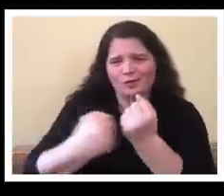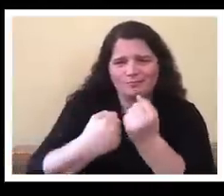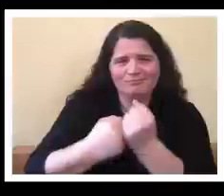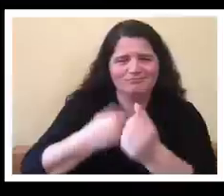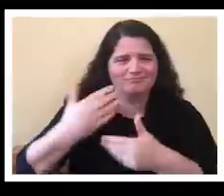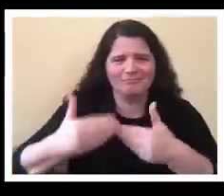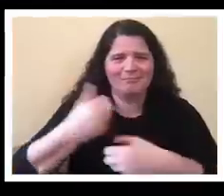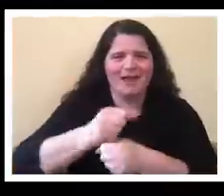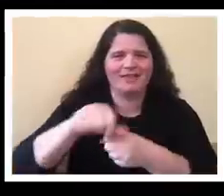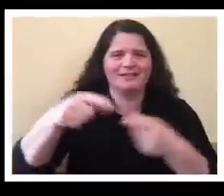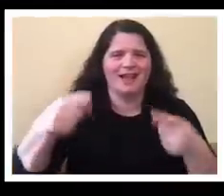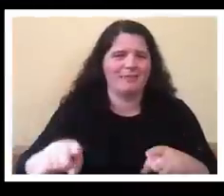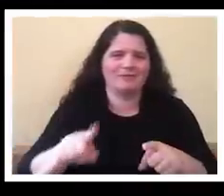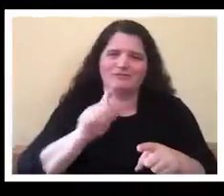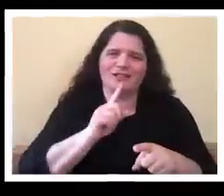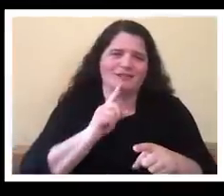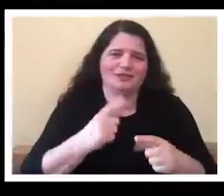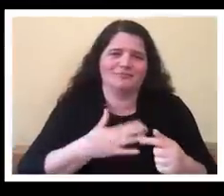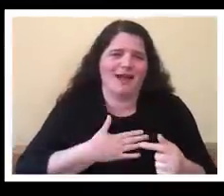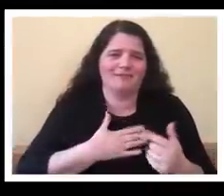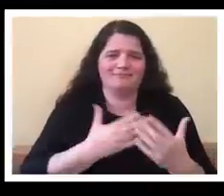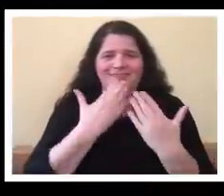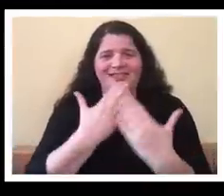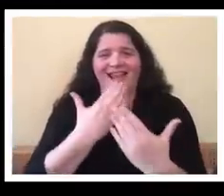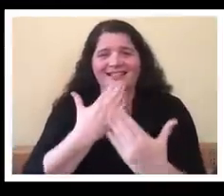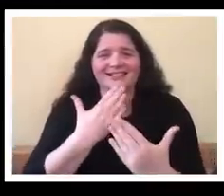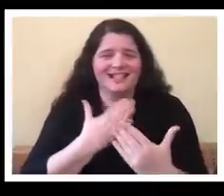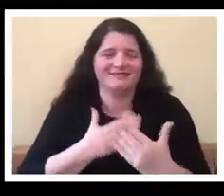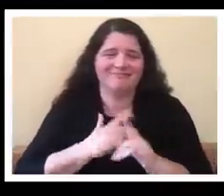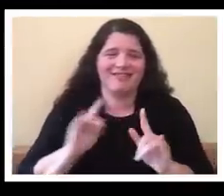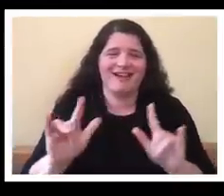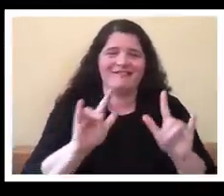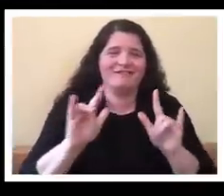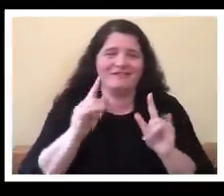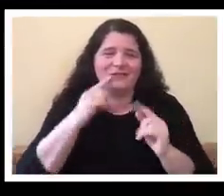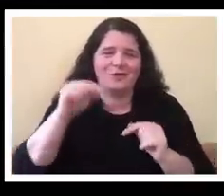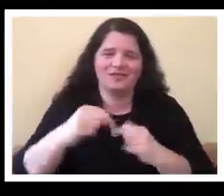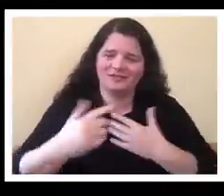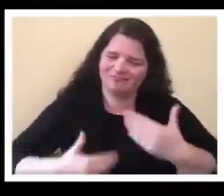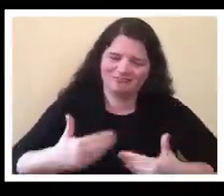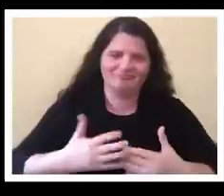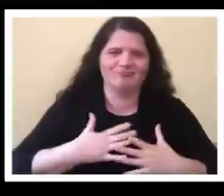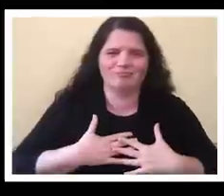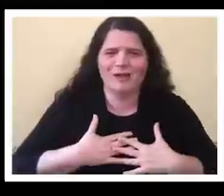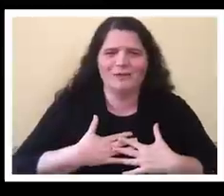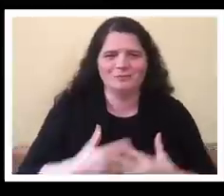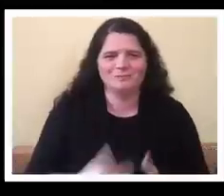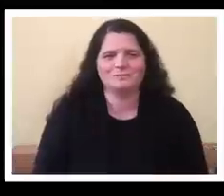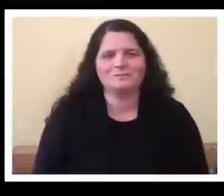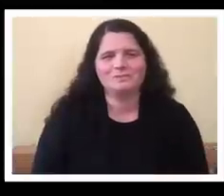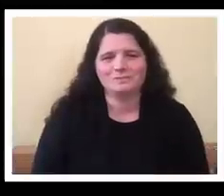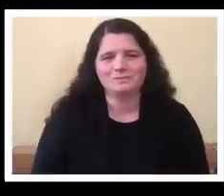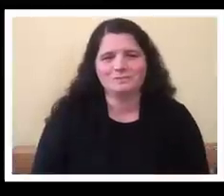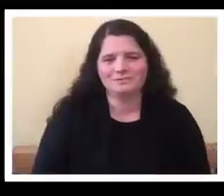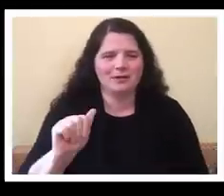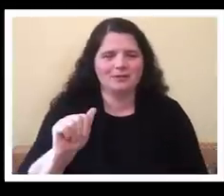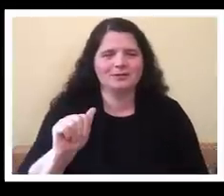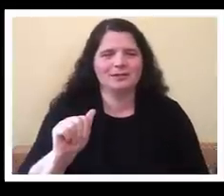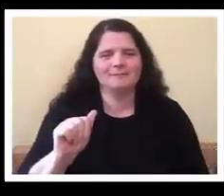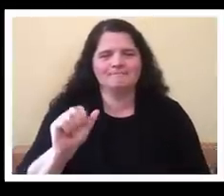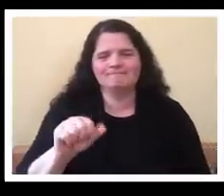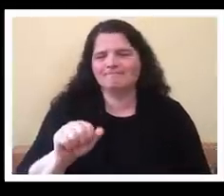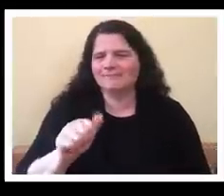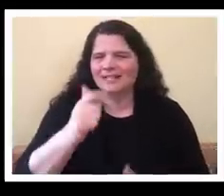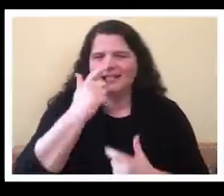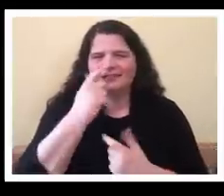to say thank you and sending love i appreciate it thank you and you know it's interesting